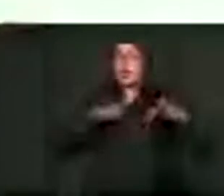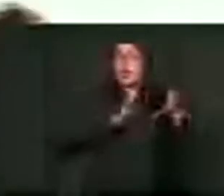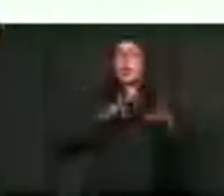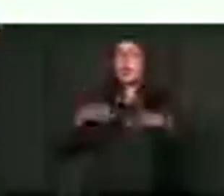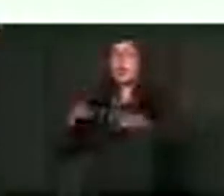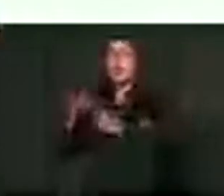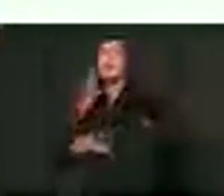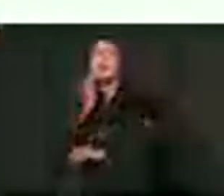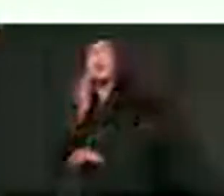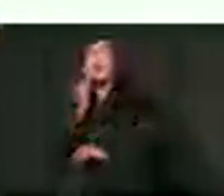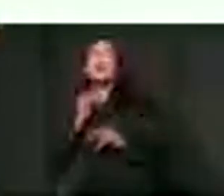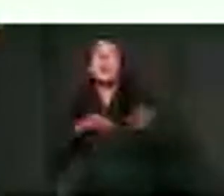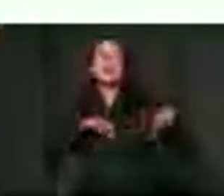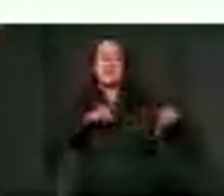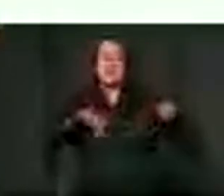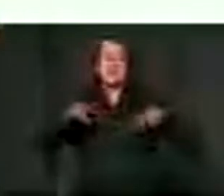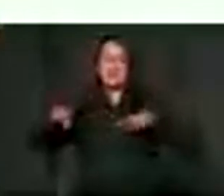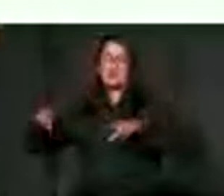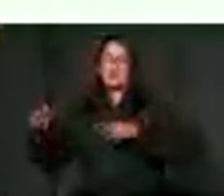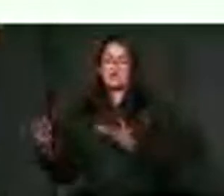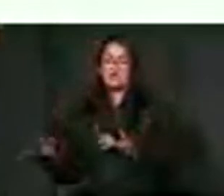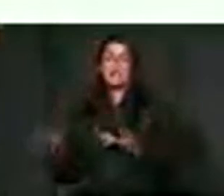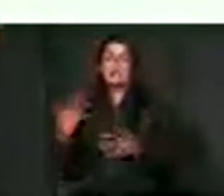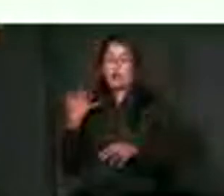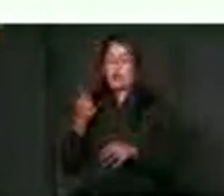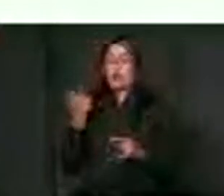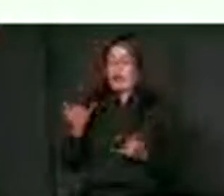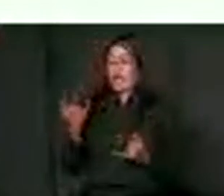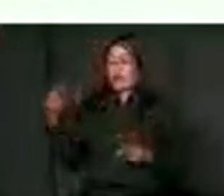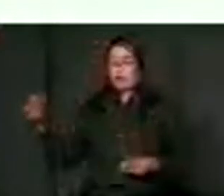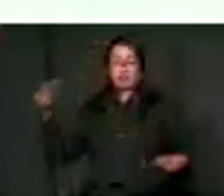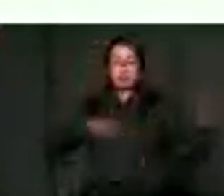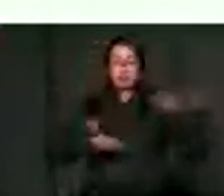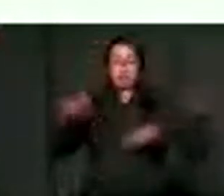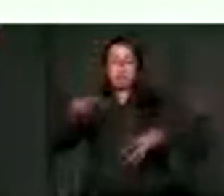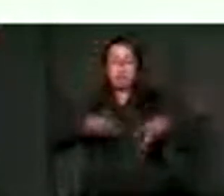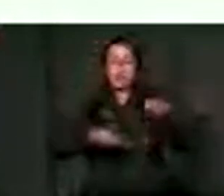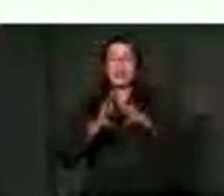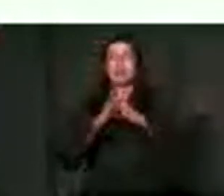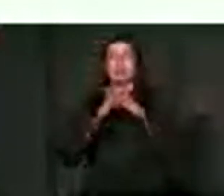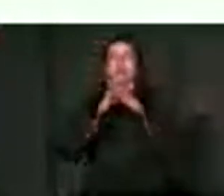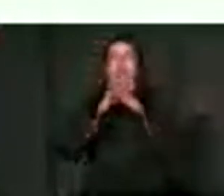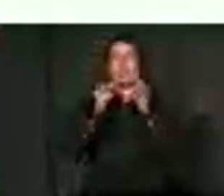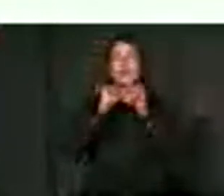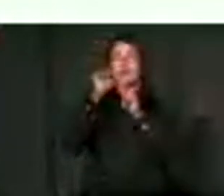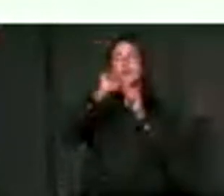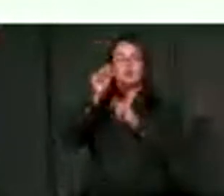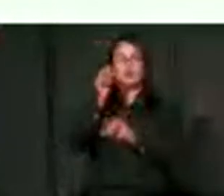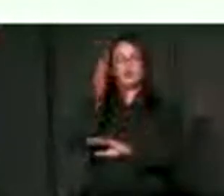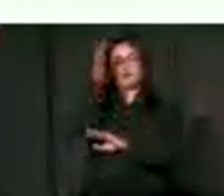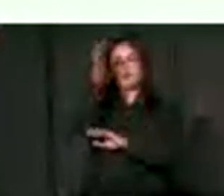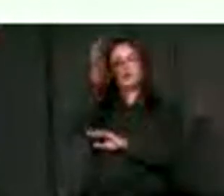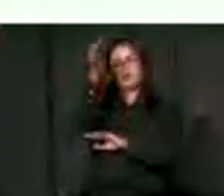experiences, and all those could together make the system even richer. So, I really want again,